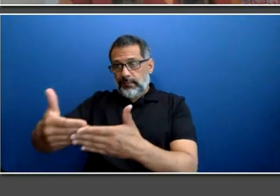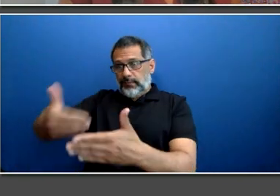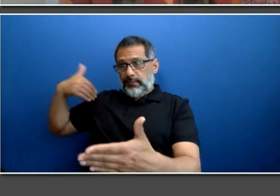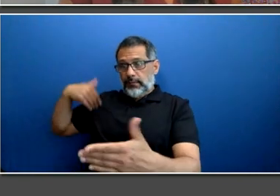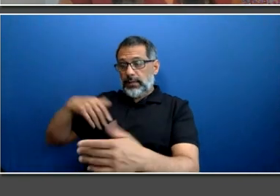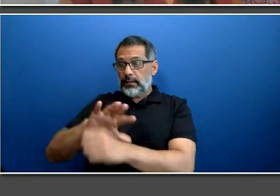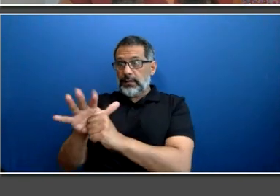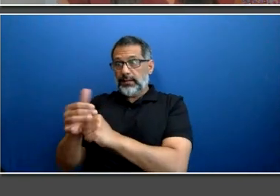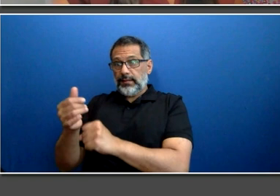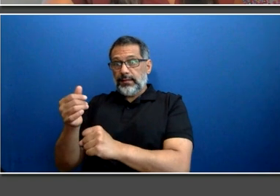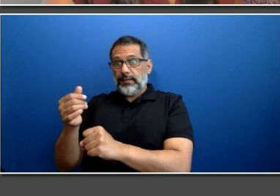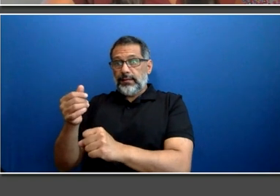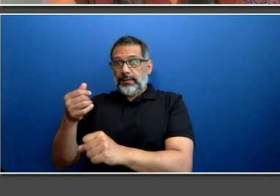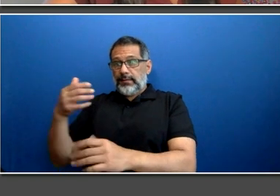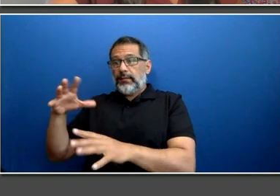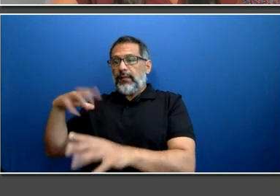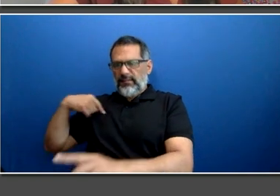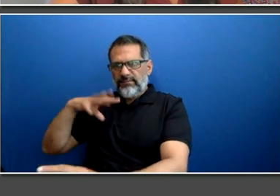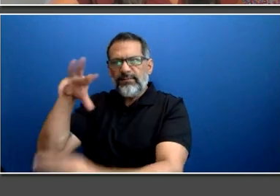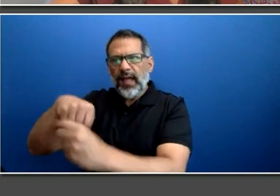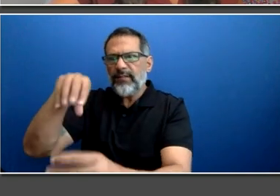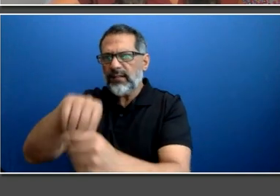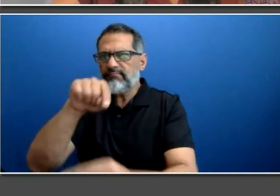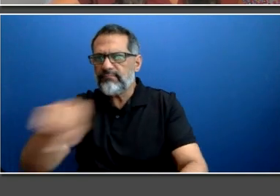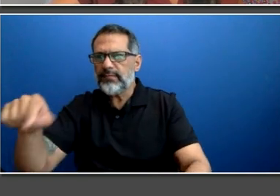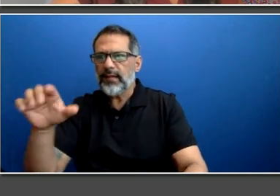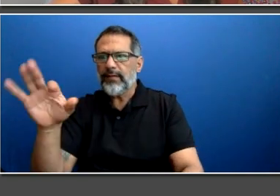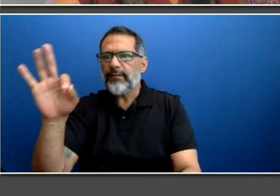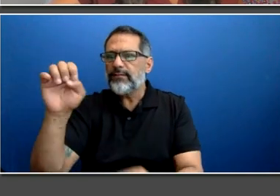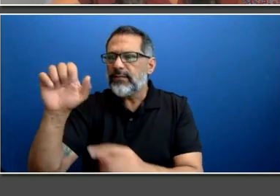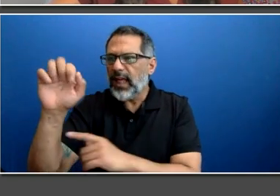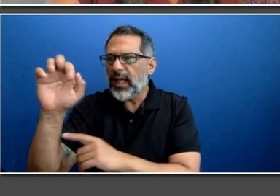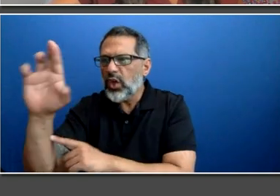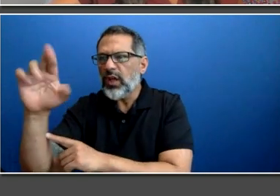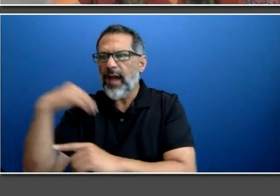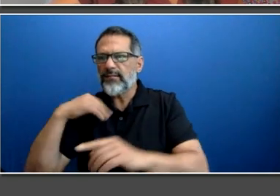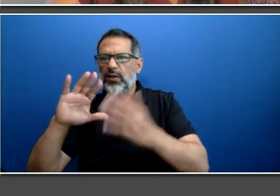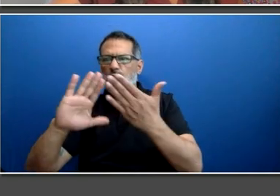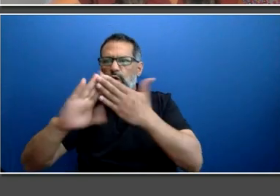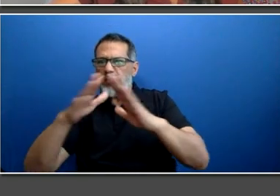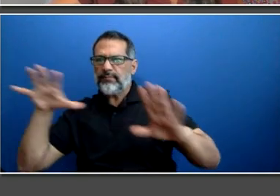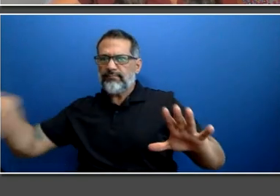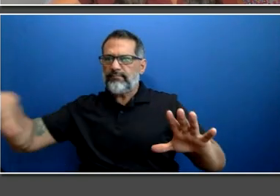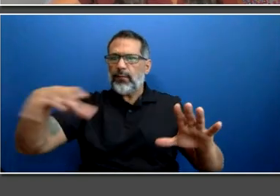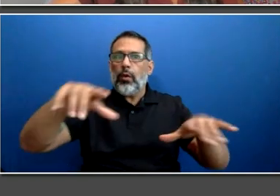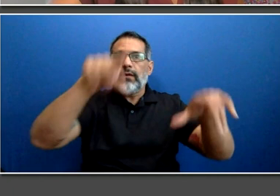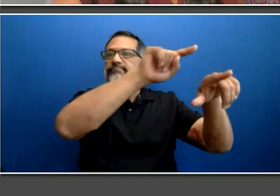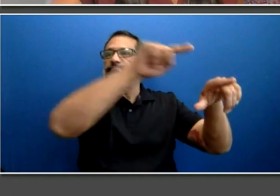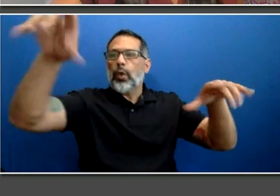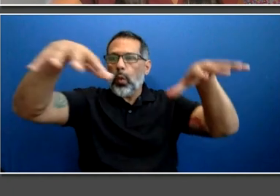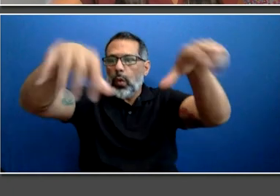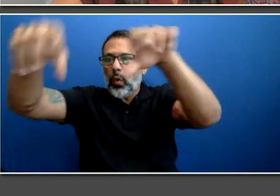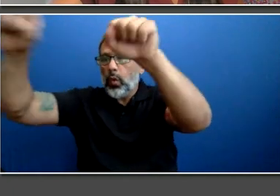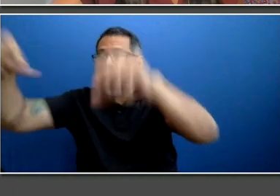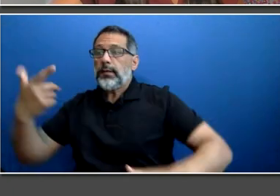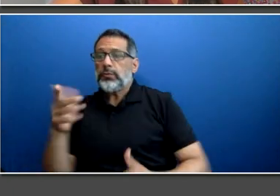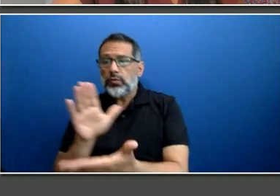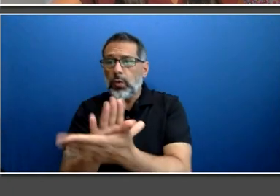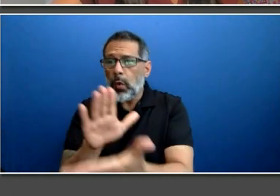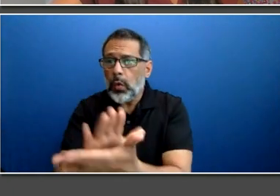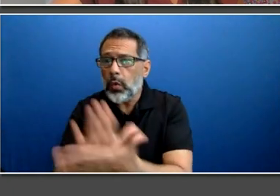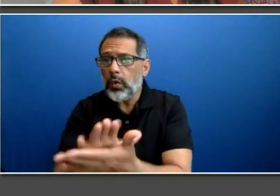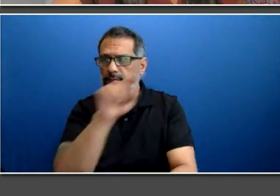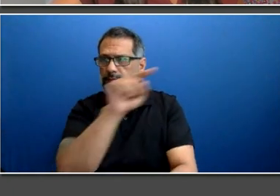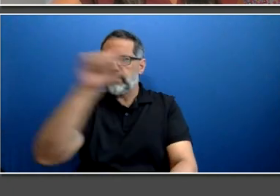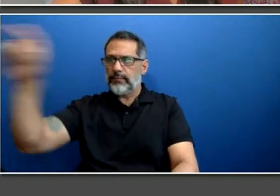sessions that were hosted by our community partners and various schools. Many job seekers and